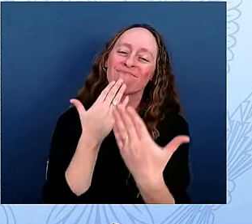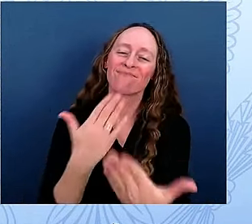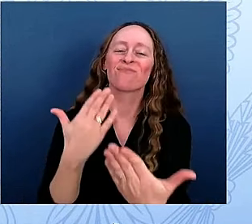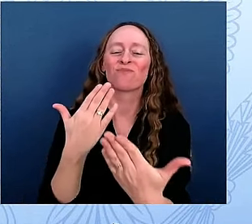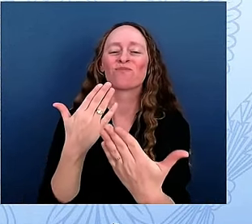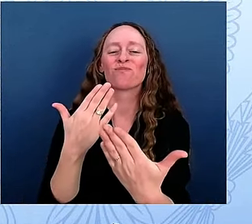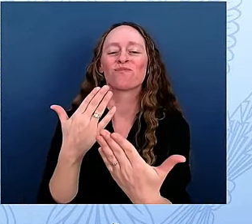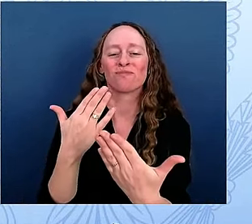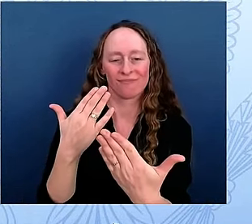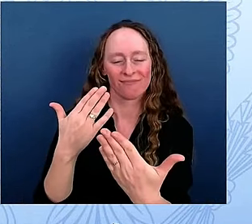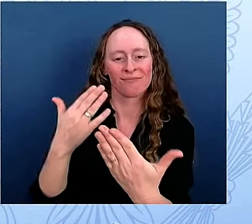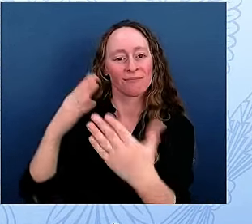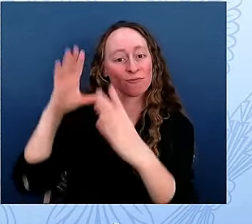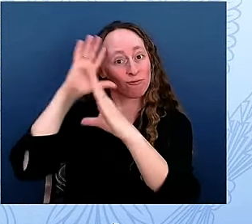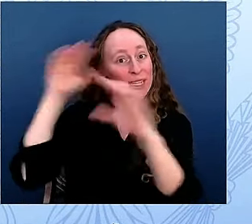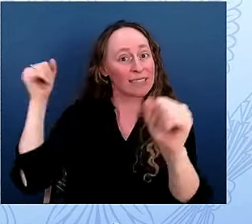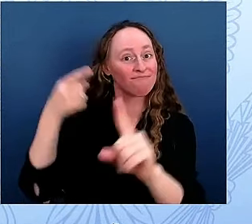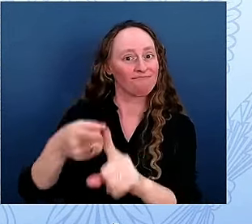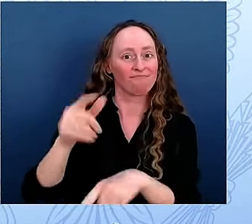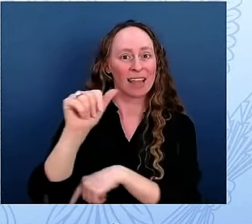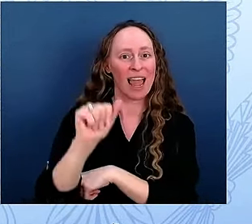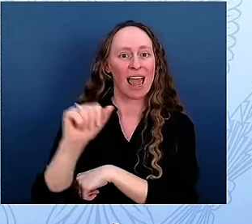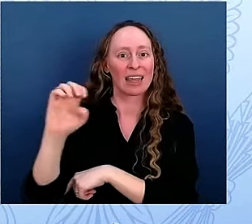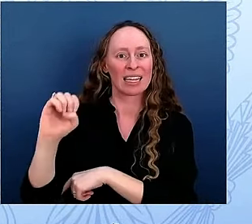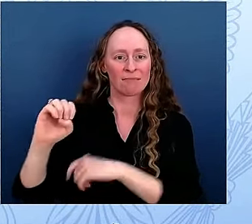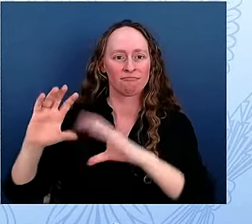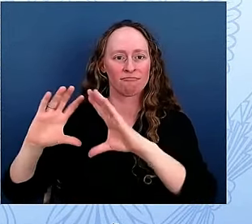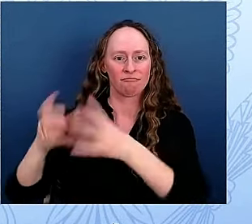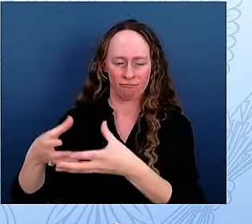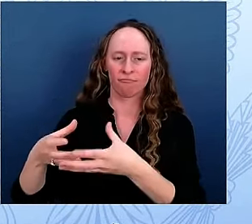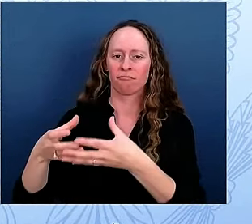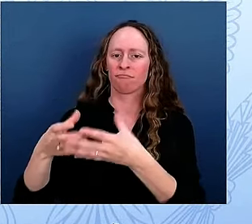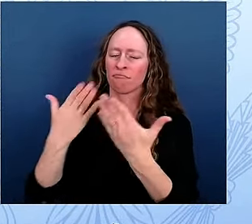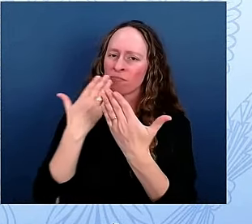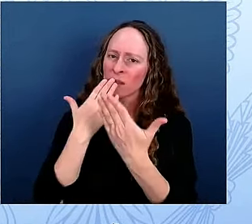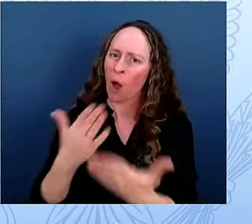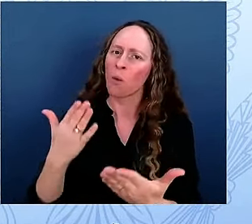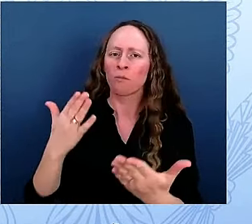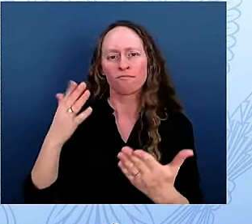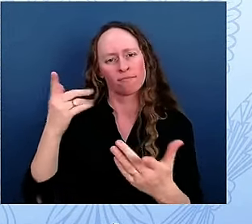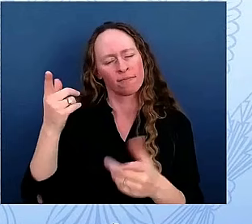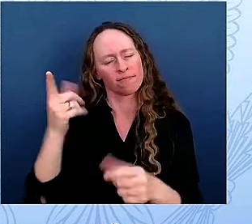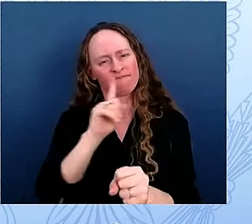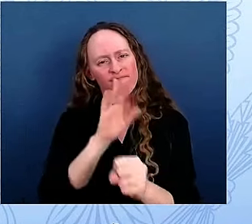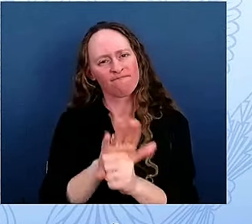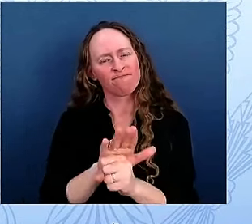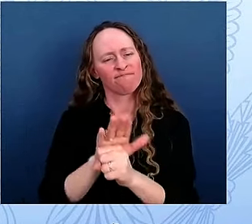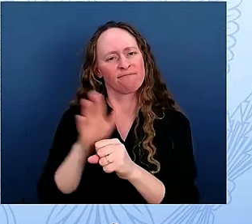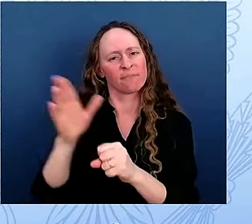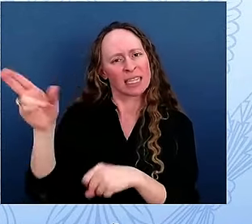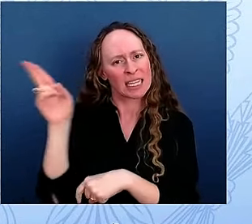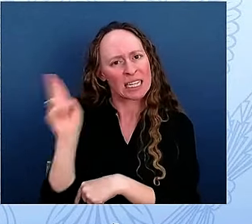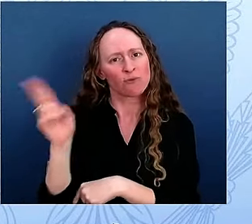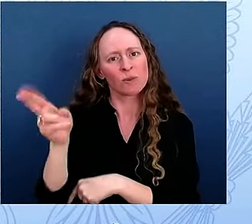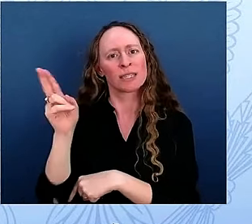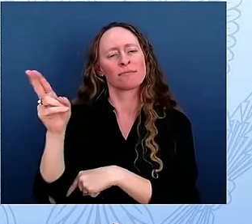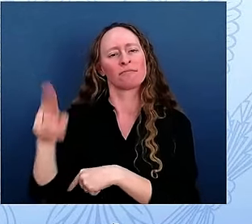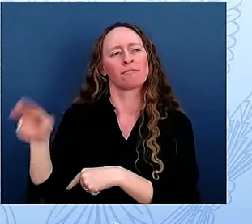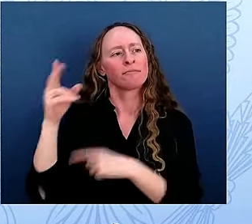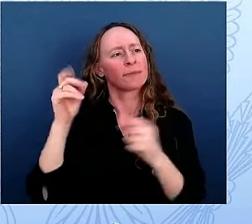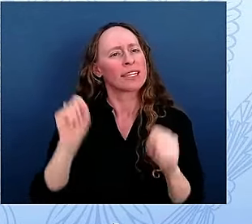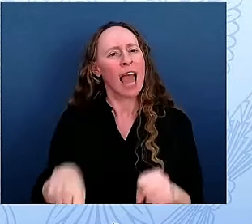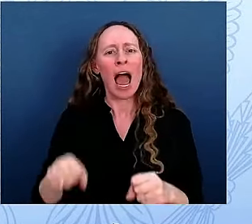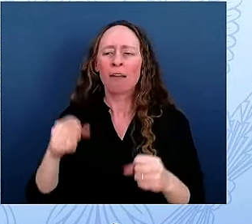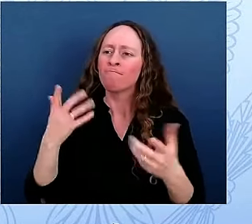commitment to this project and dedication to making history meaningful for all people. finally, Dr. Biden, we all owe an